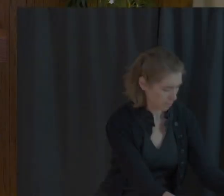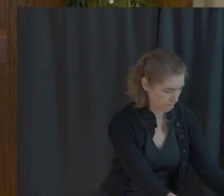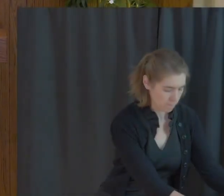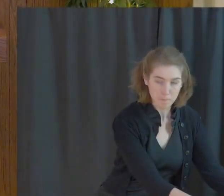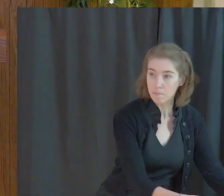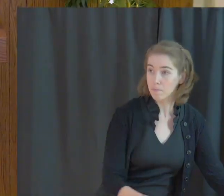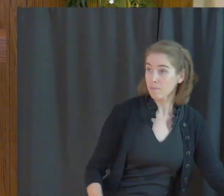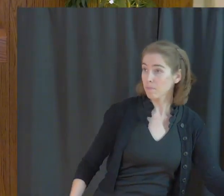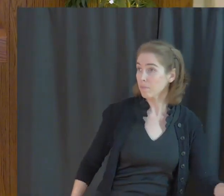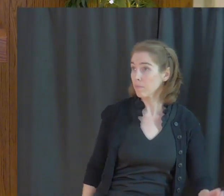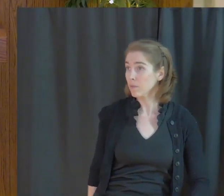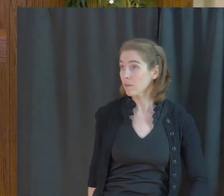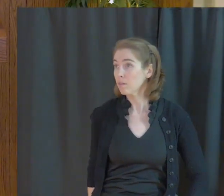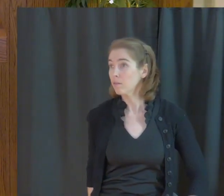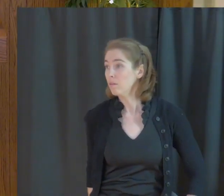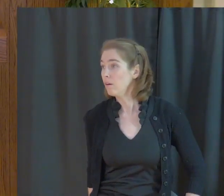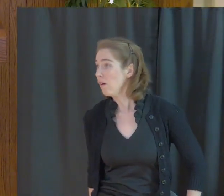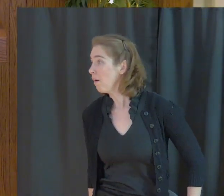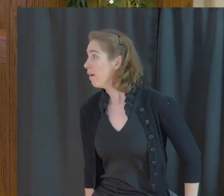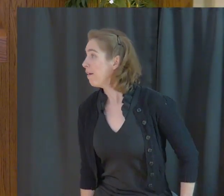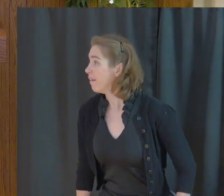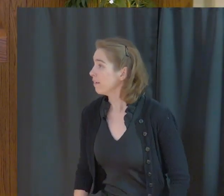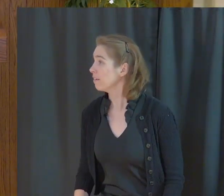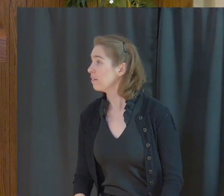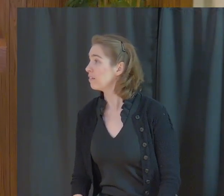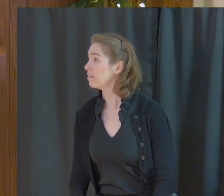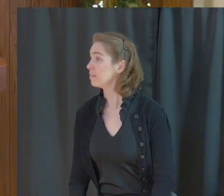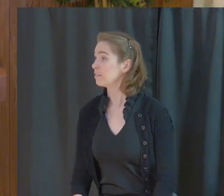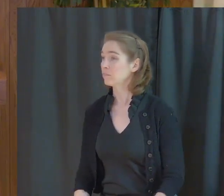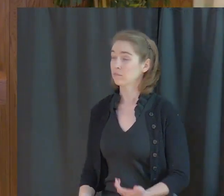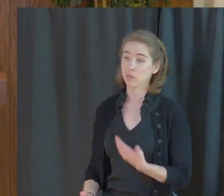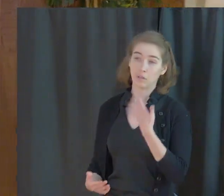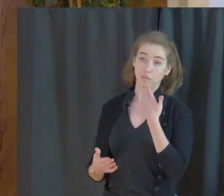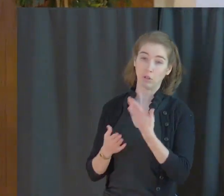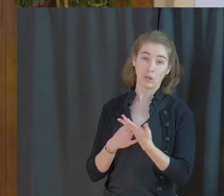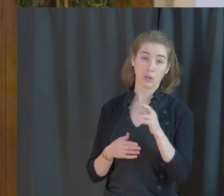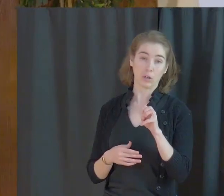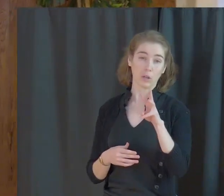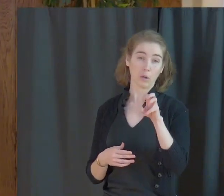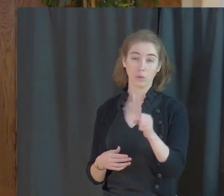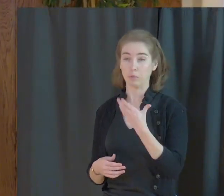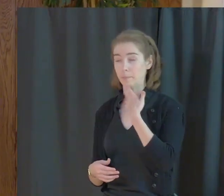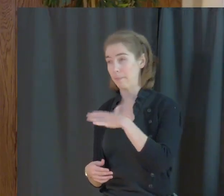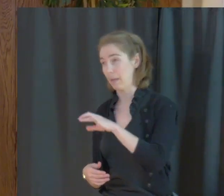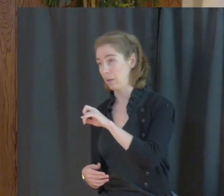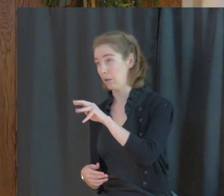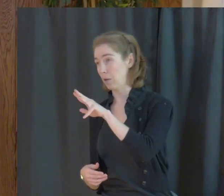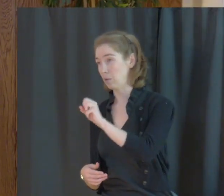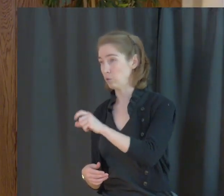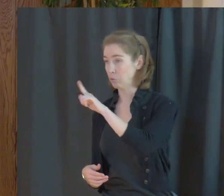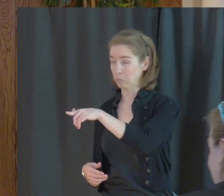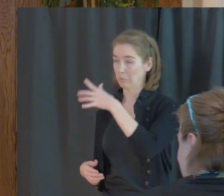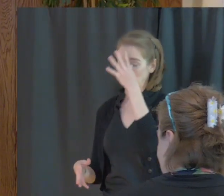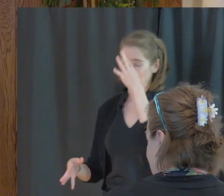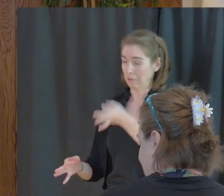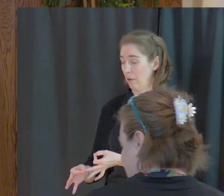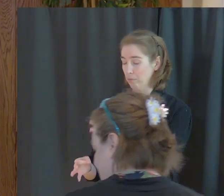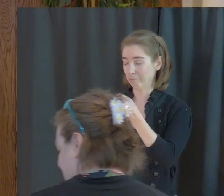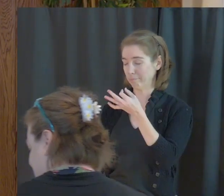Good news, bad news, you can determine for yourself, but we are on our last